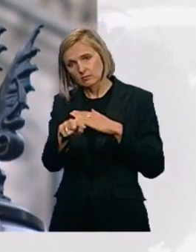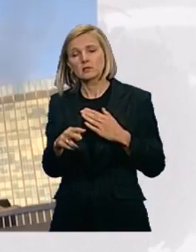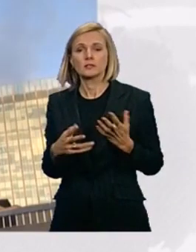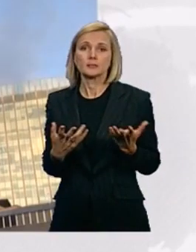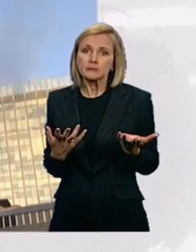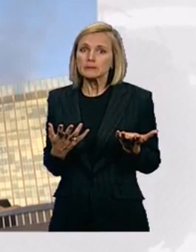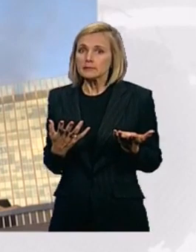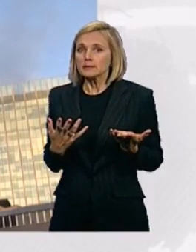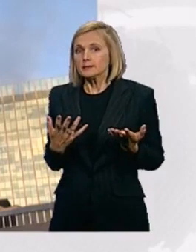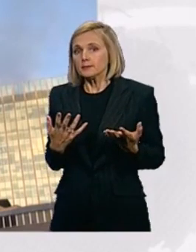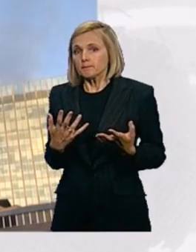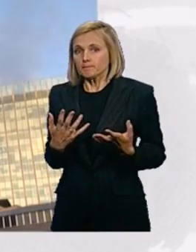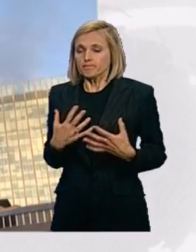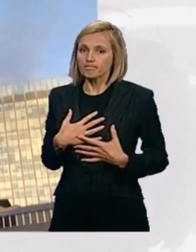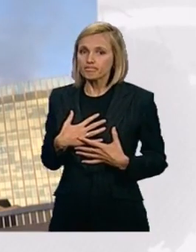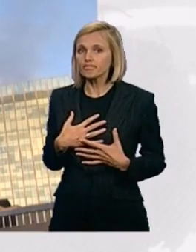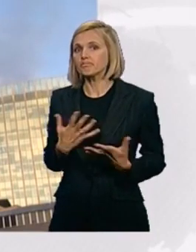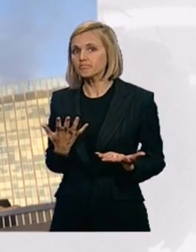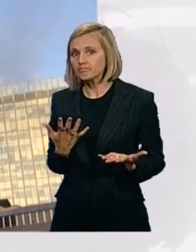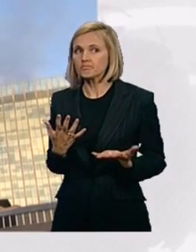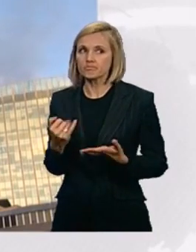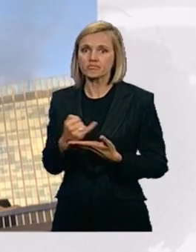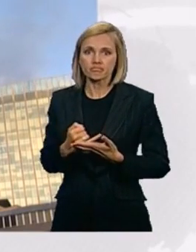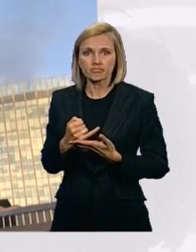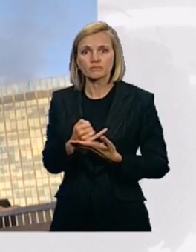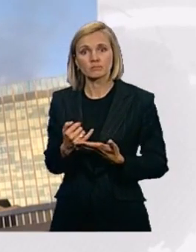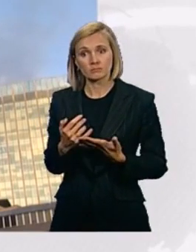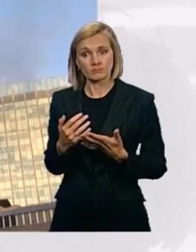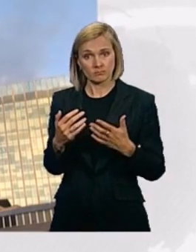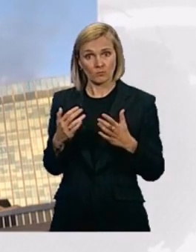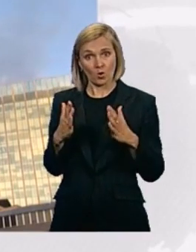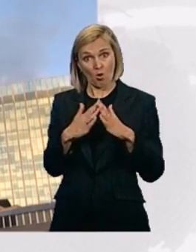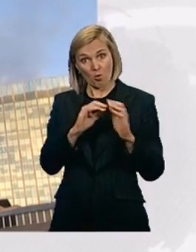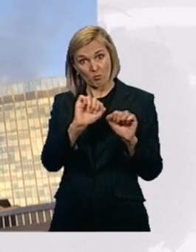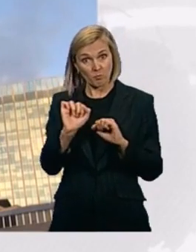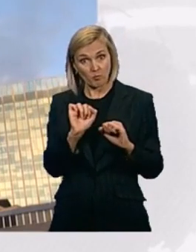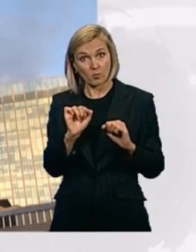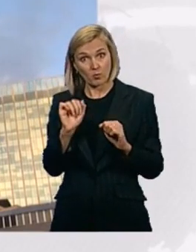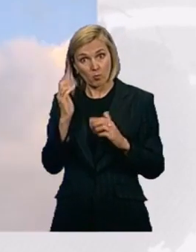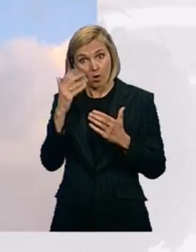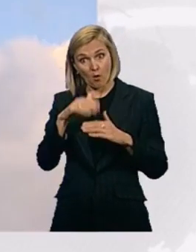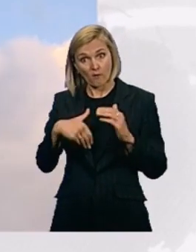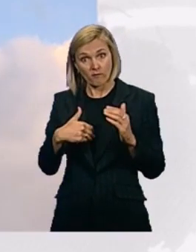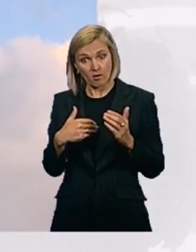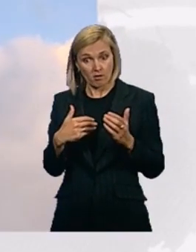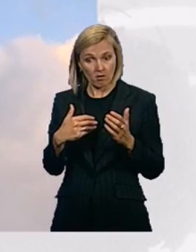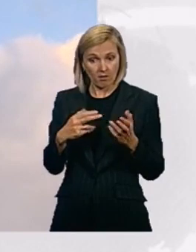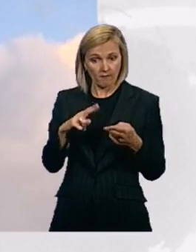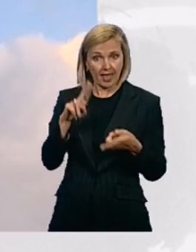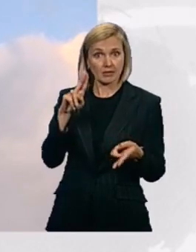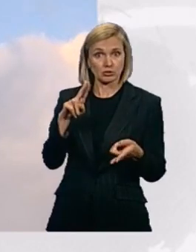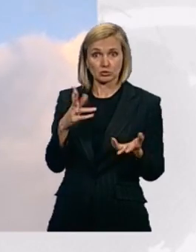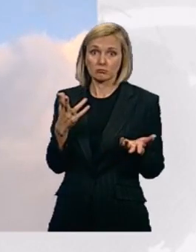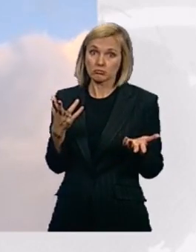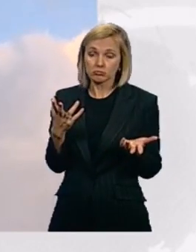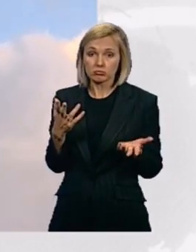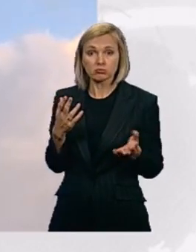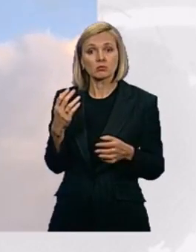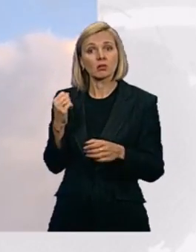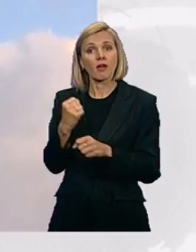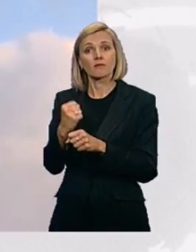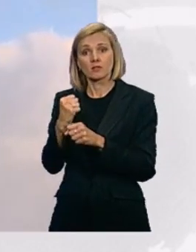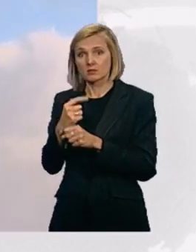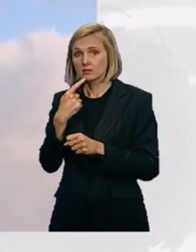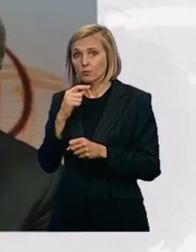ago. For households worried about soaring inflation, there was a stark message from the governor. It's going higher still, probably to